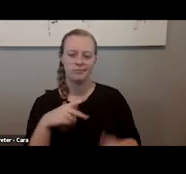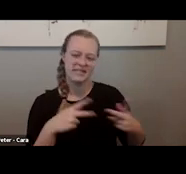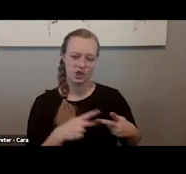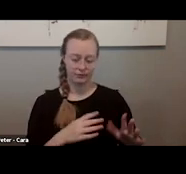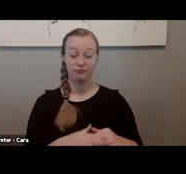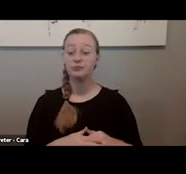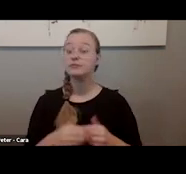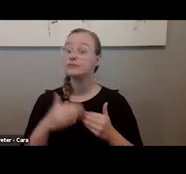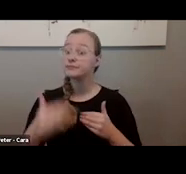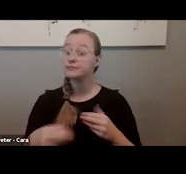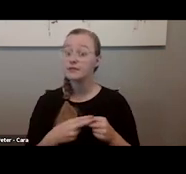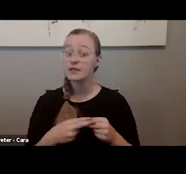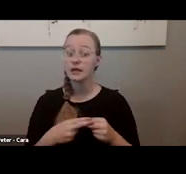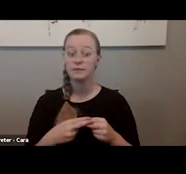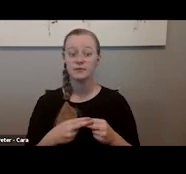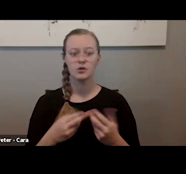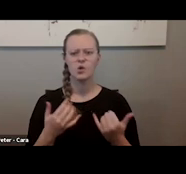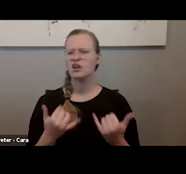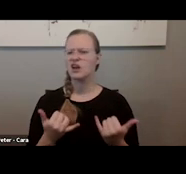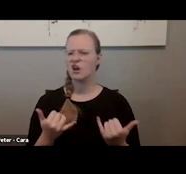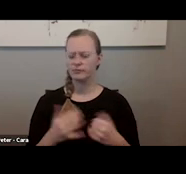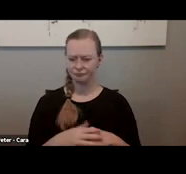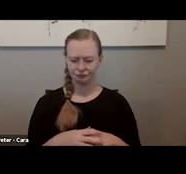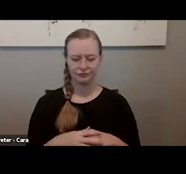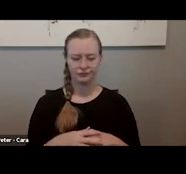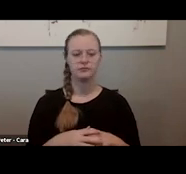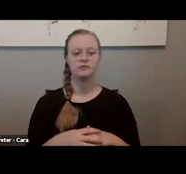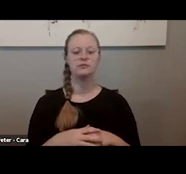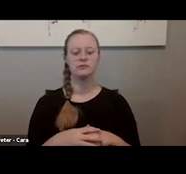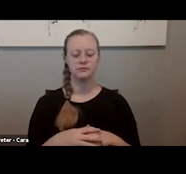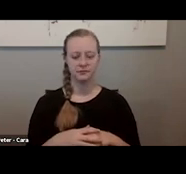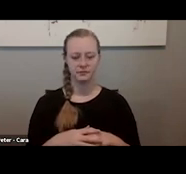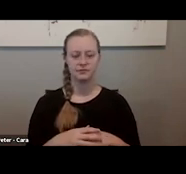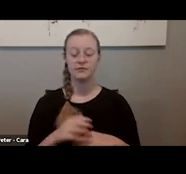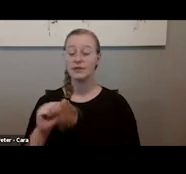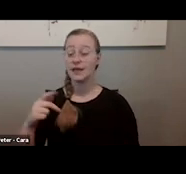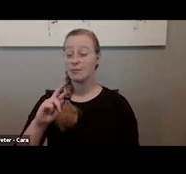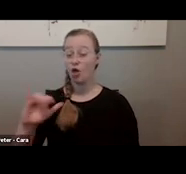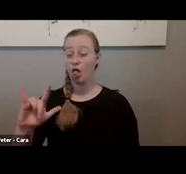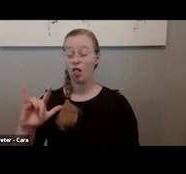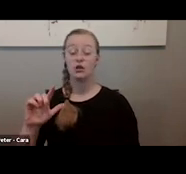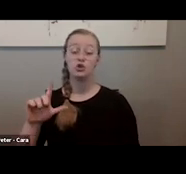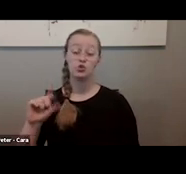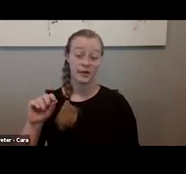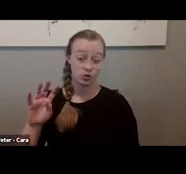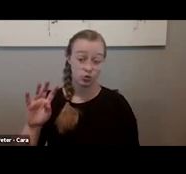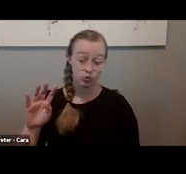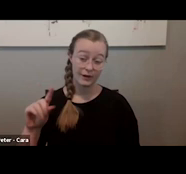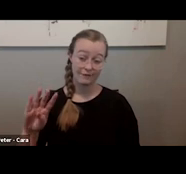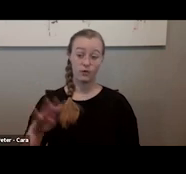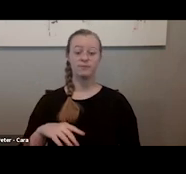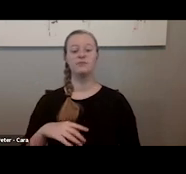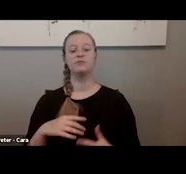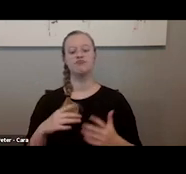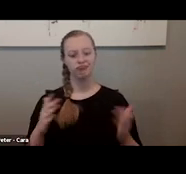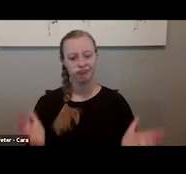So now, where do we stay now? So right now, April 2024, we are lobbying for fiscal